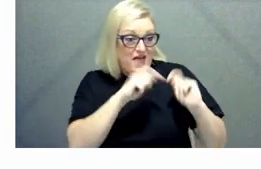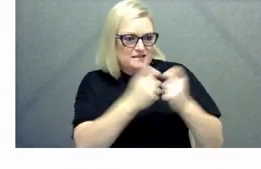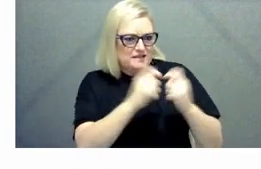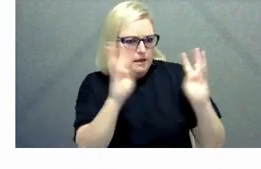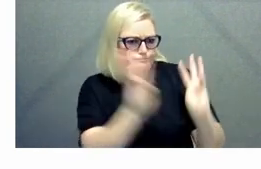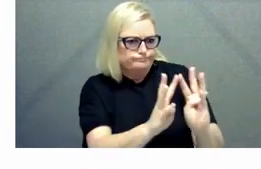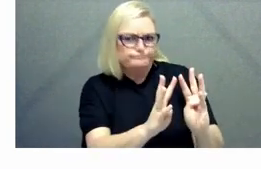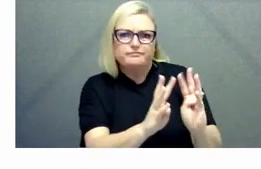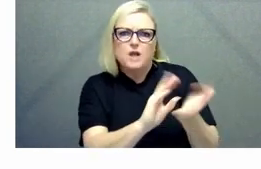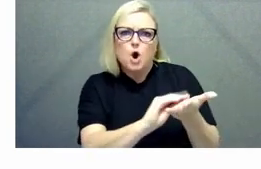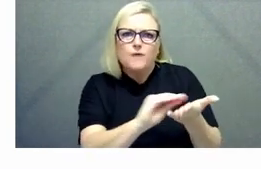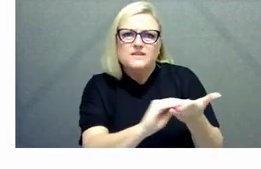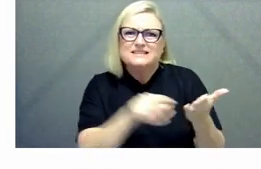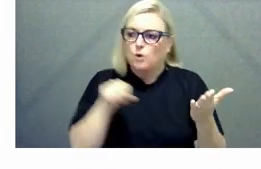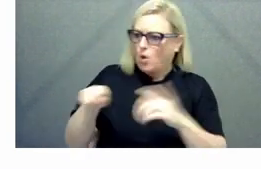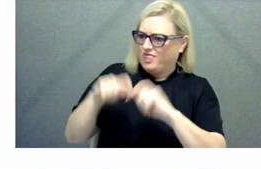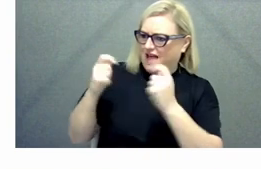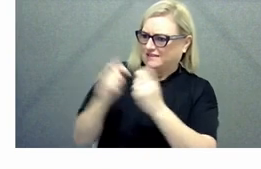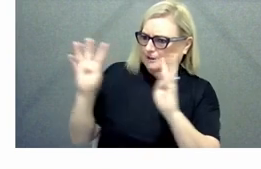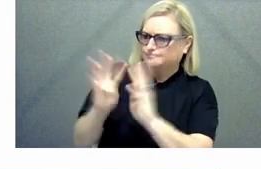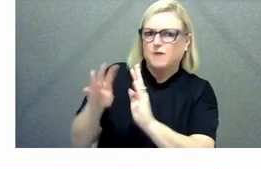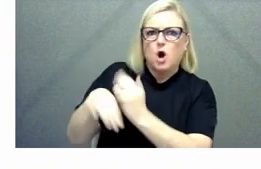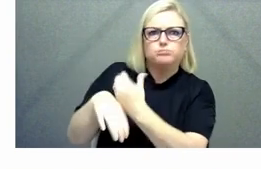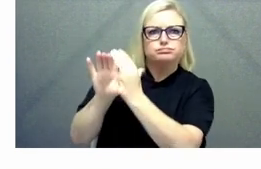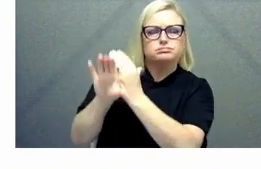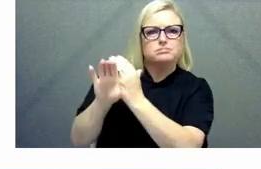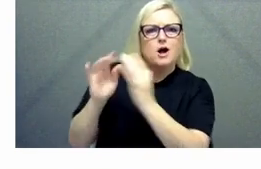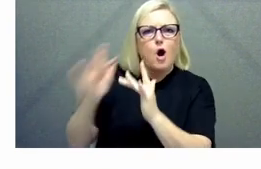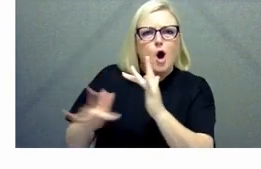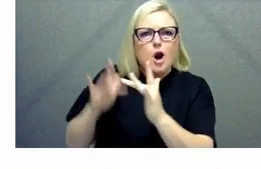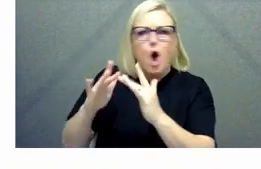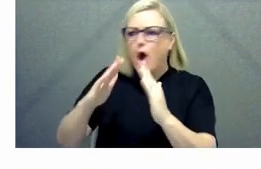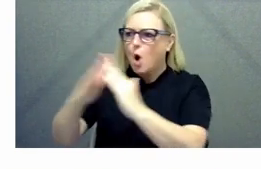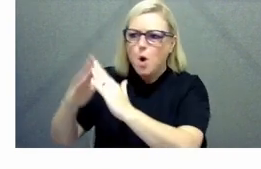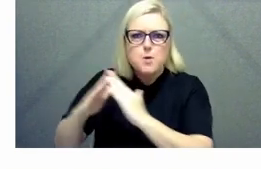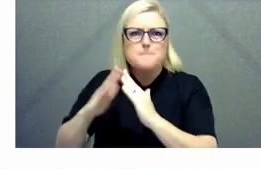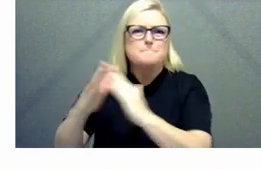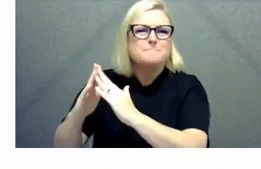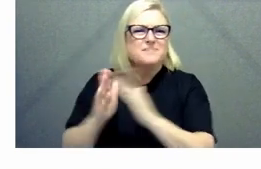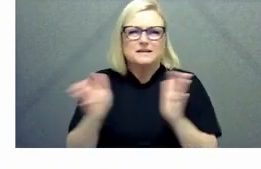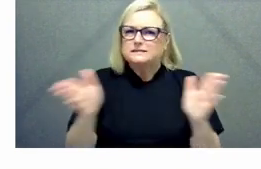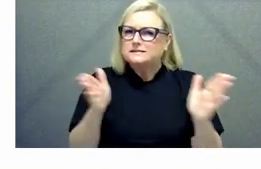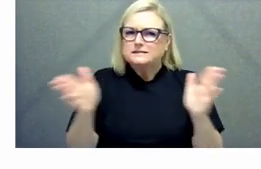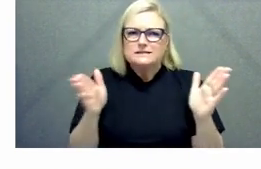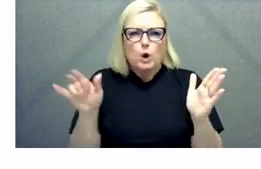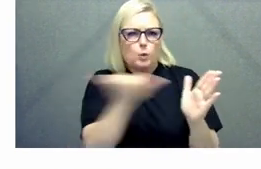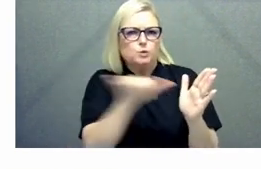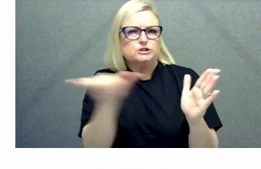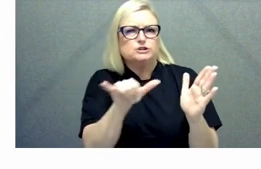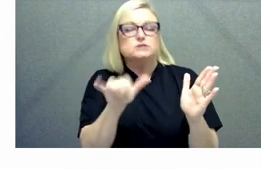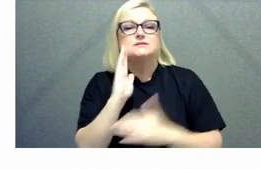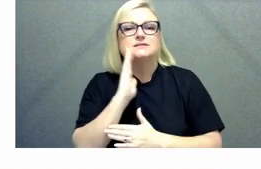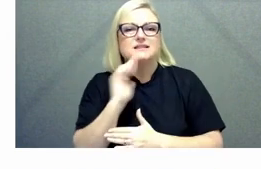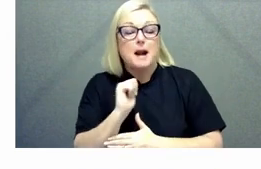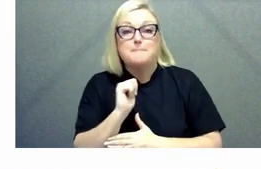to collaborate it is easier and it is better doing it when you're in person but it's not always that you're working with your team and everyone's in